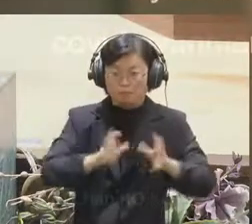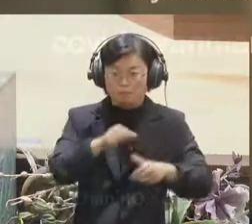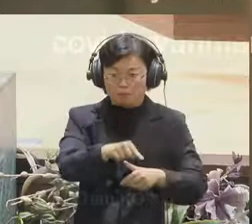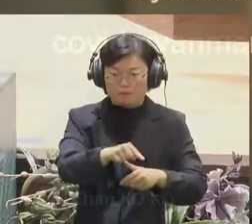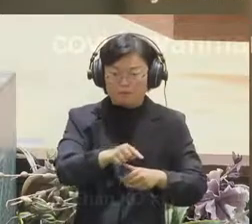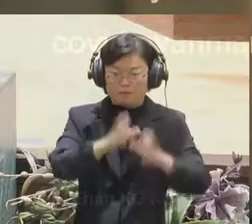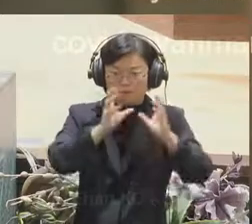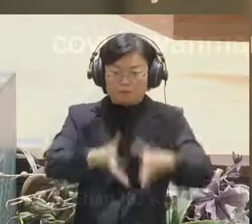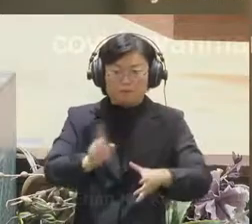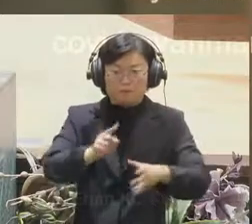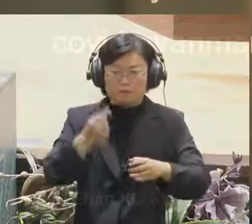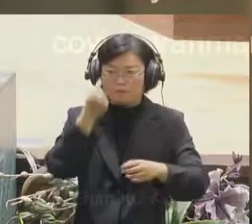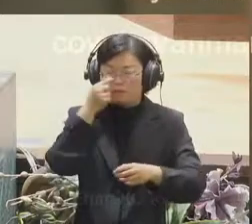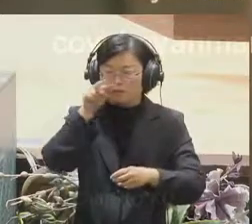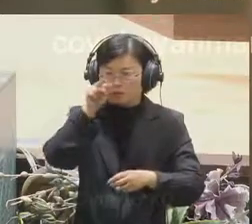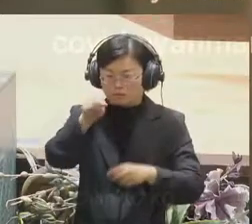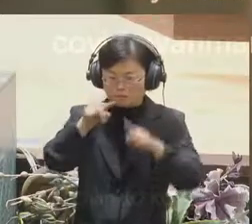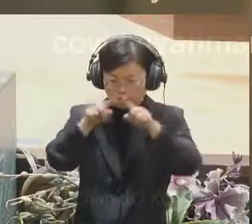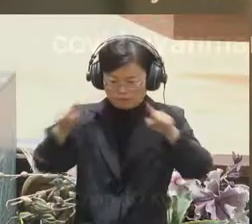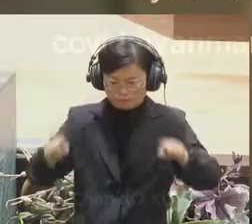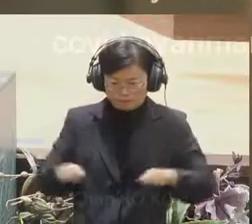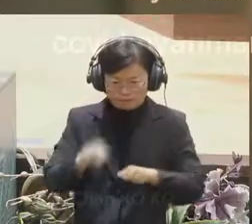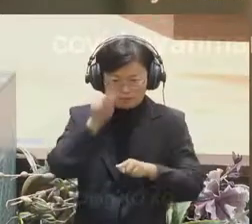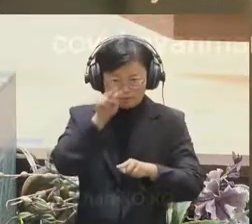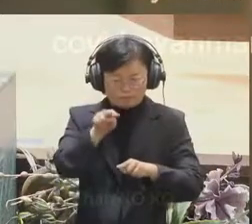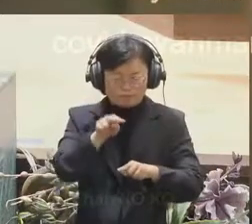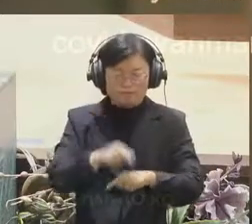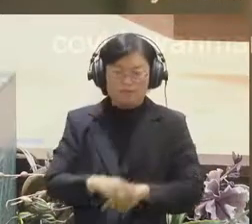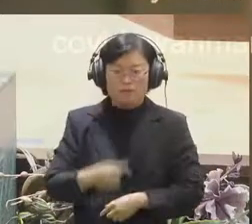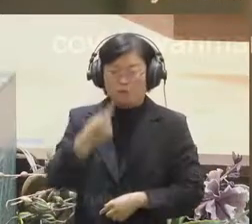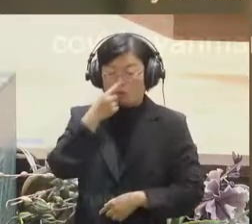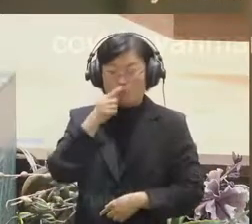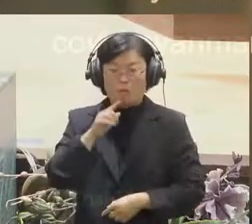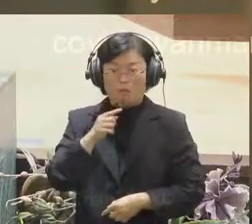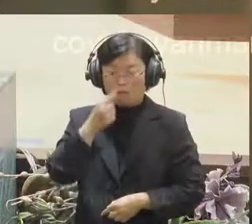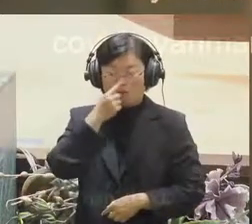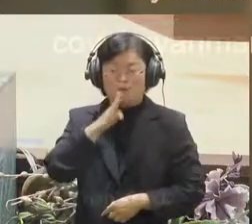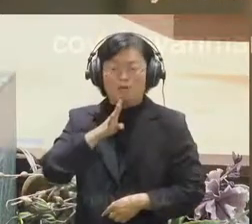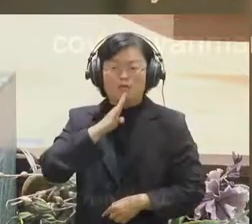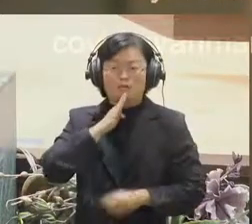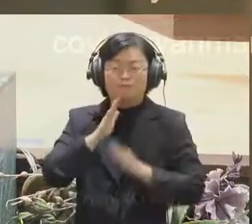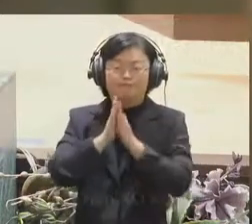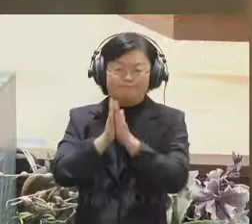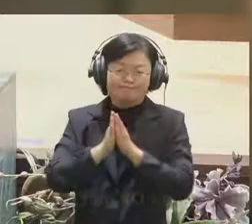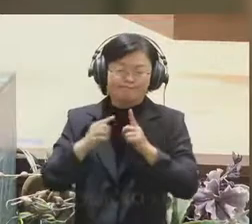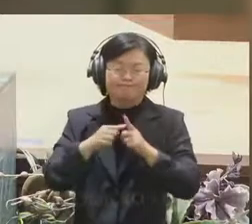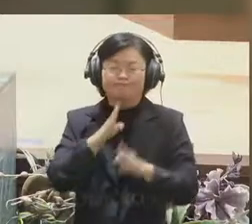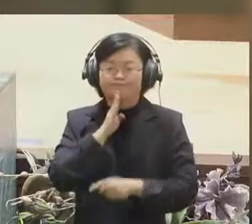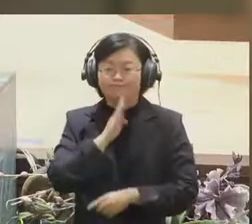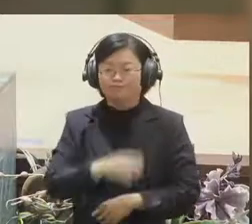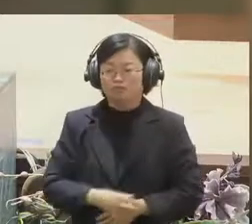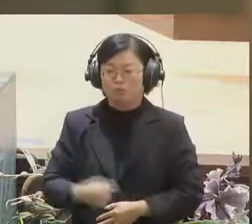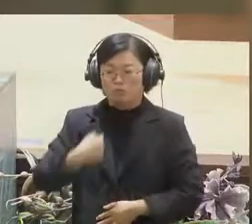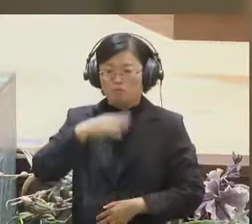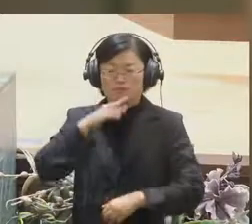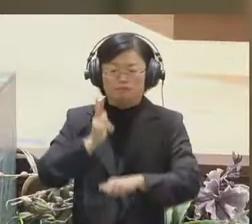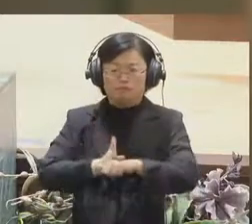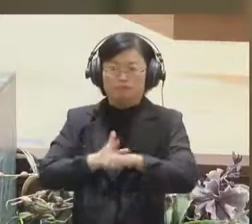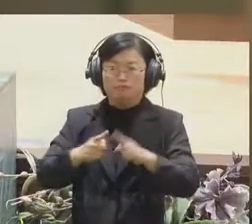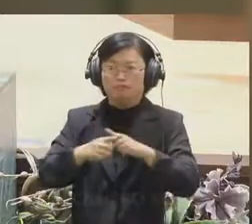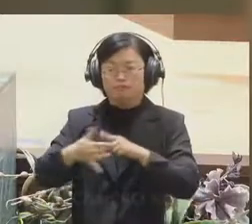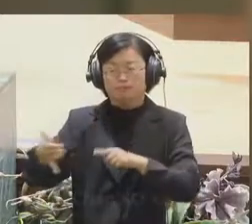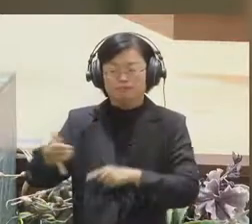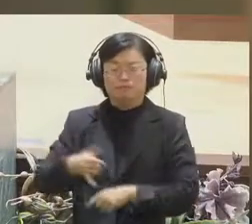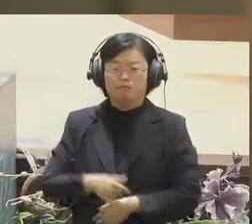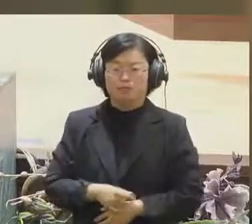my name is Dr.Nin Chen Gogo and I am from MyanmarI work in one of the UN organizationsand I am a medical